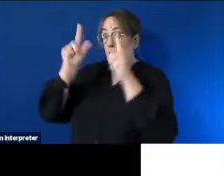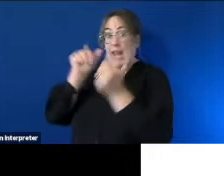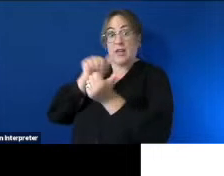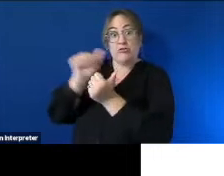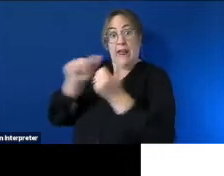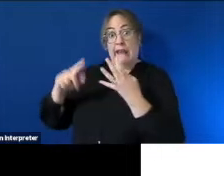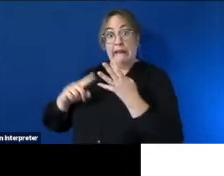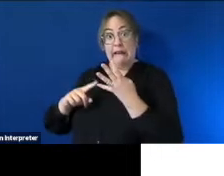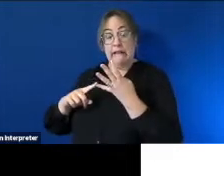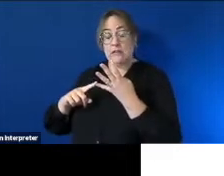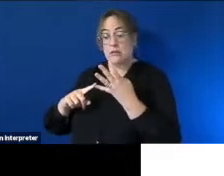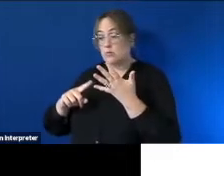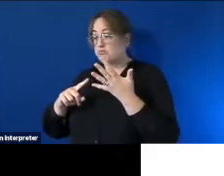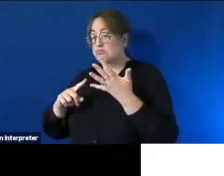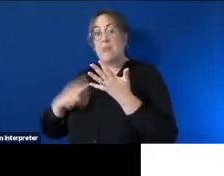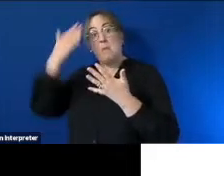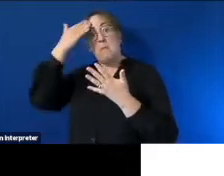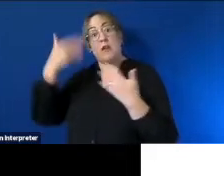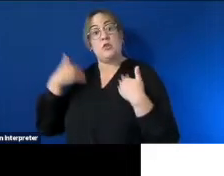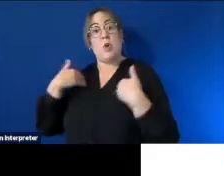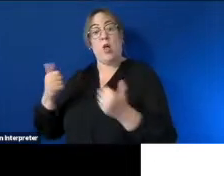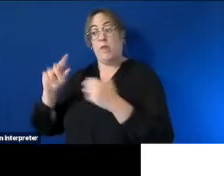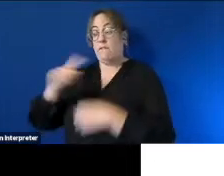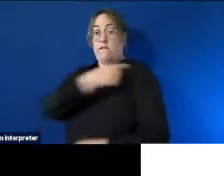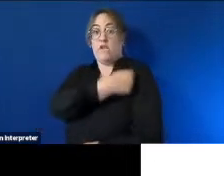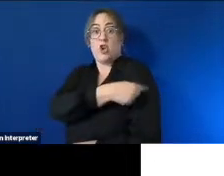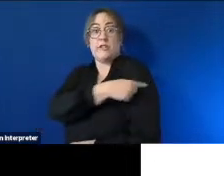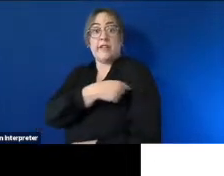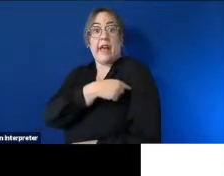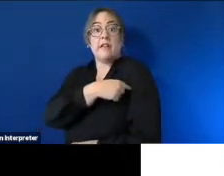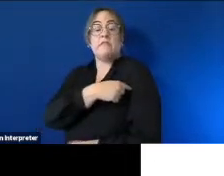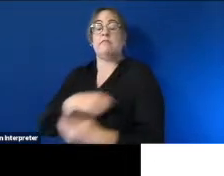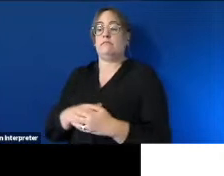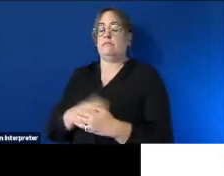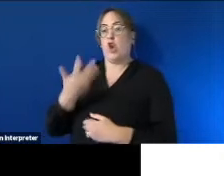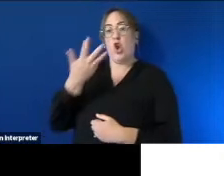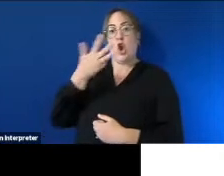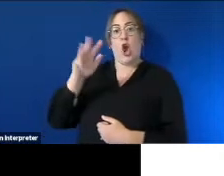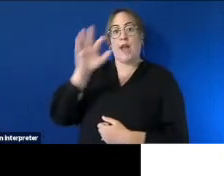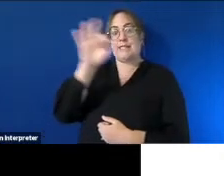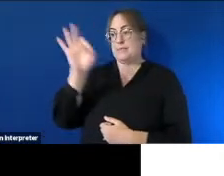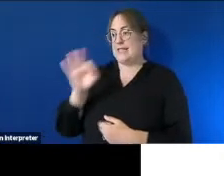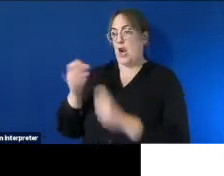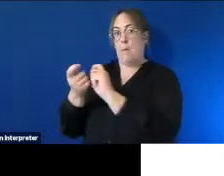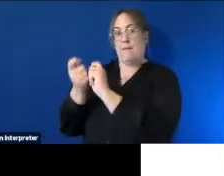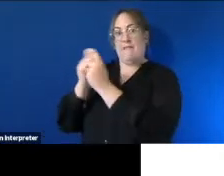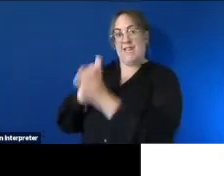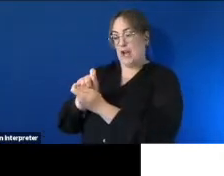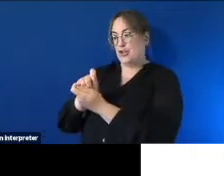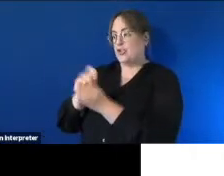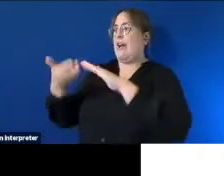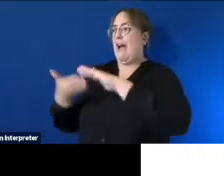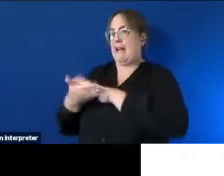health first aid our research at job access is showing that 90 of modifications through the eaf cost less than ten thousand dollars